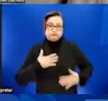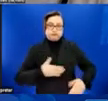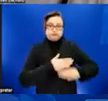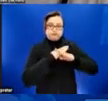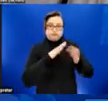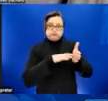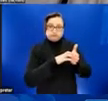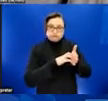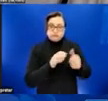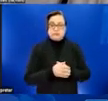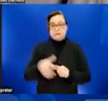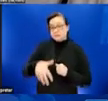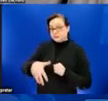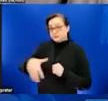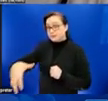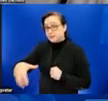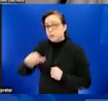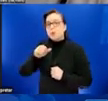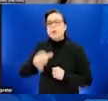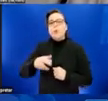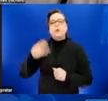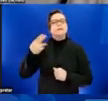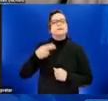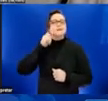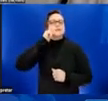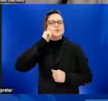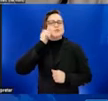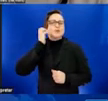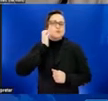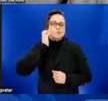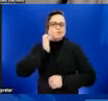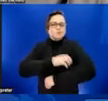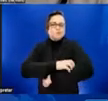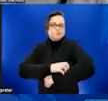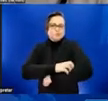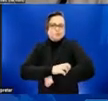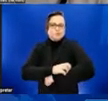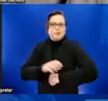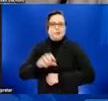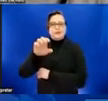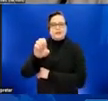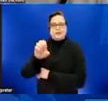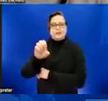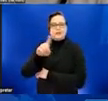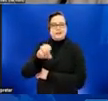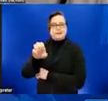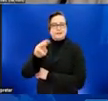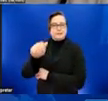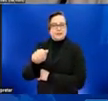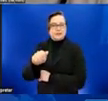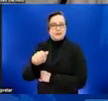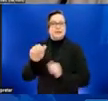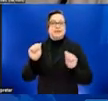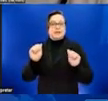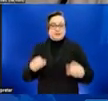people with history of eczema. Cases that are not life-threatening can still be very painful. Next